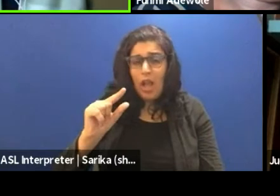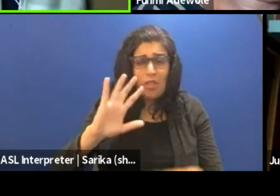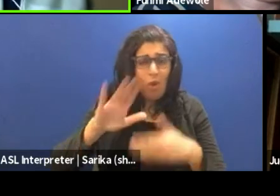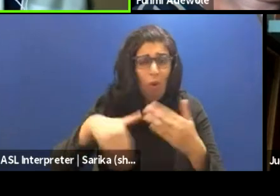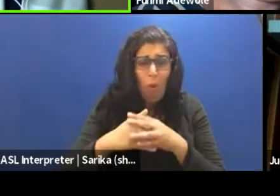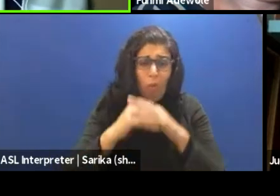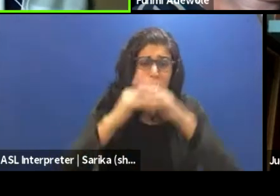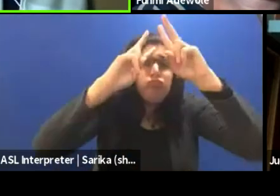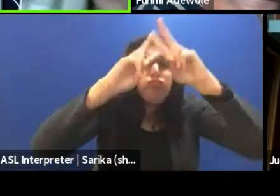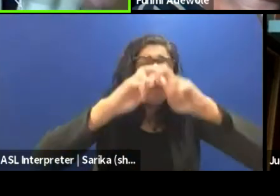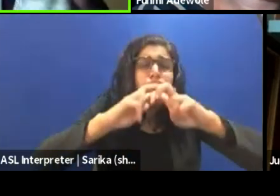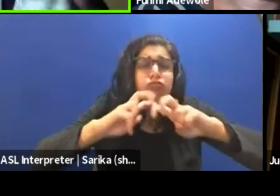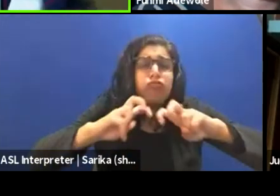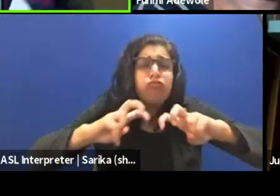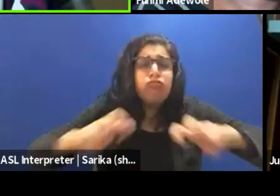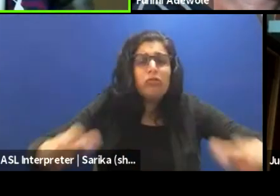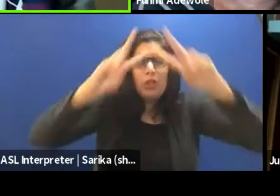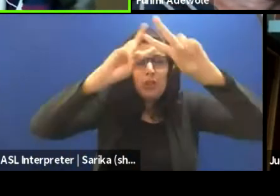share it with people on your team?